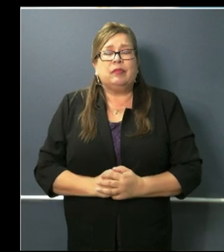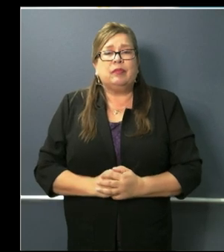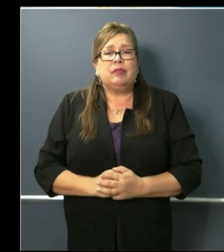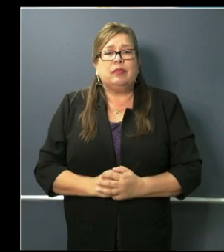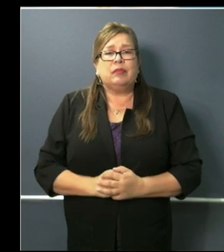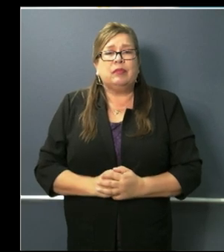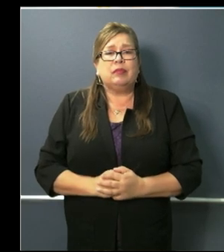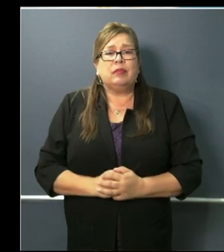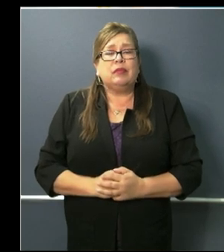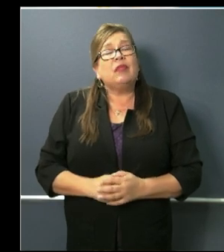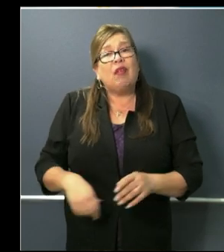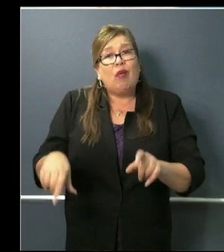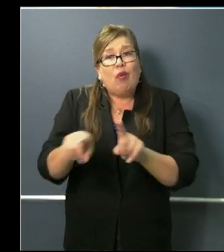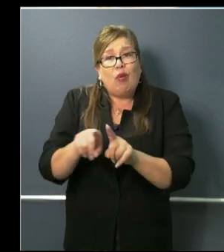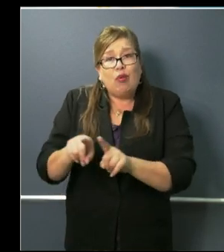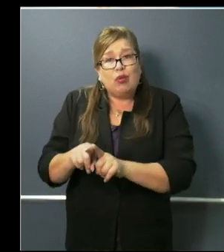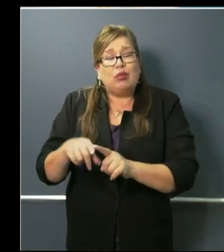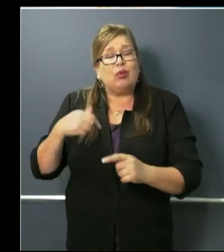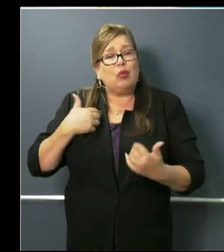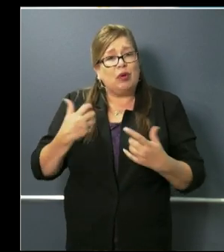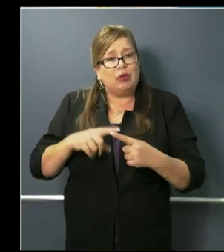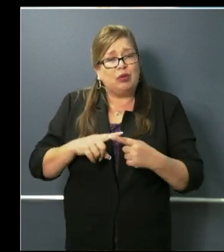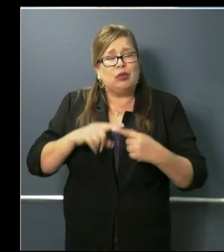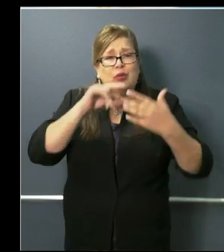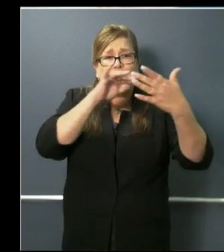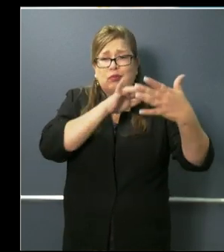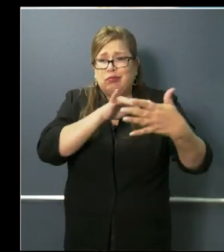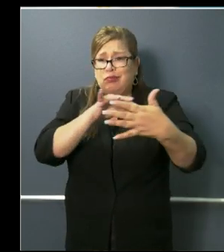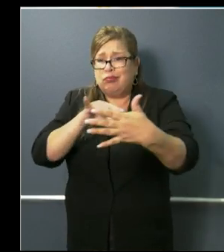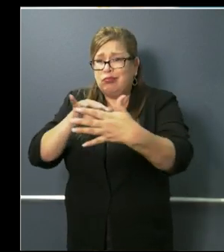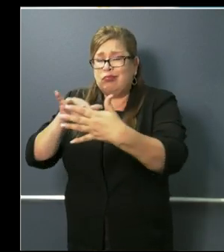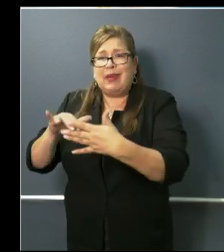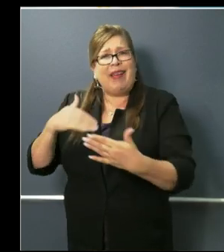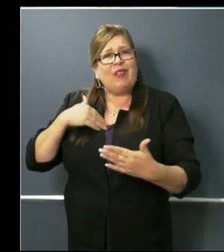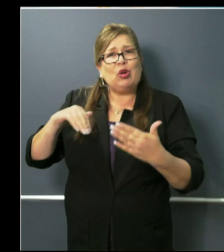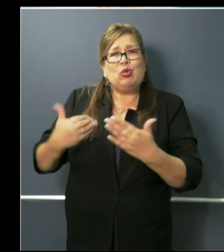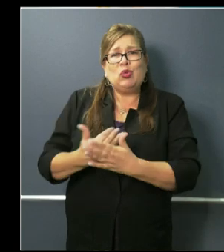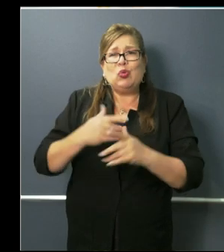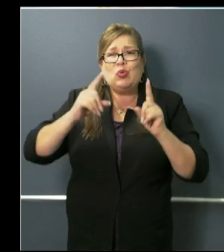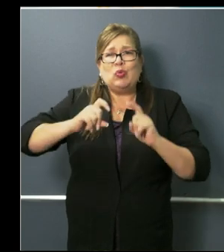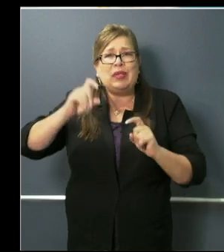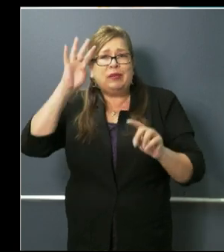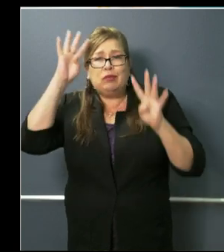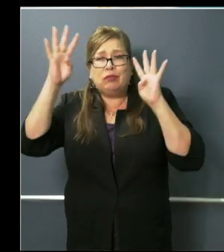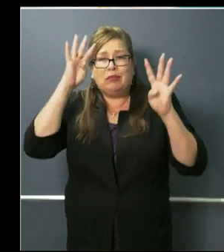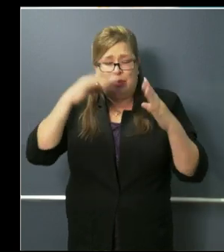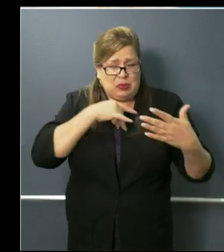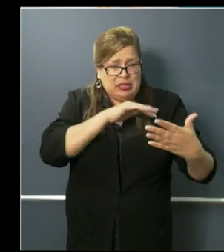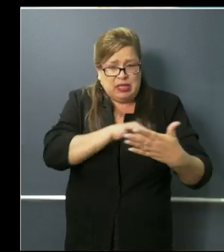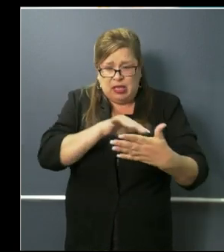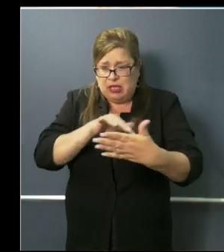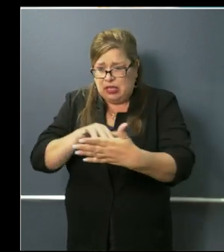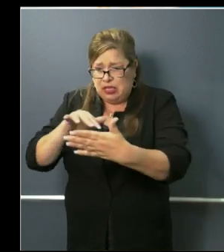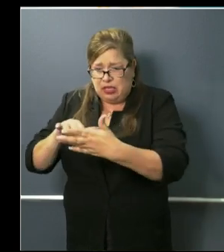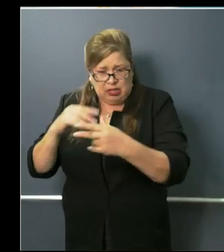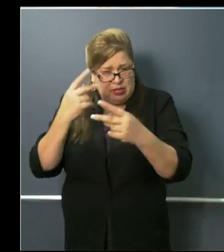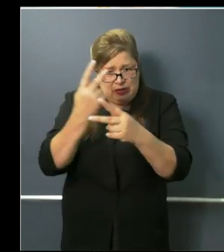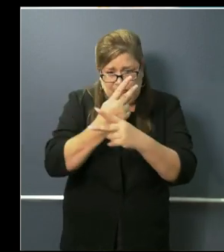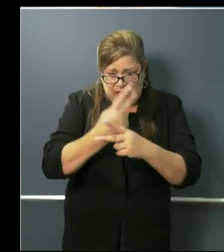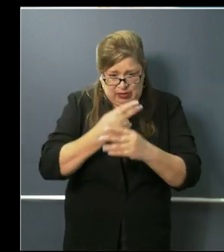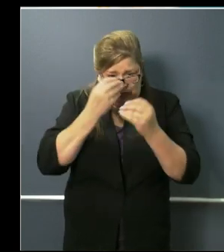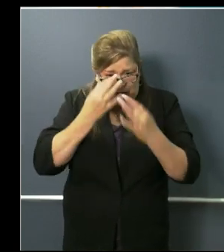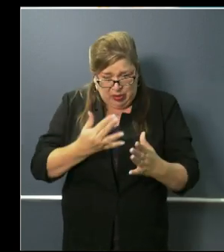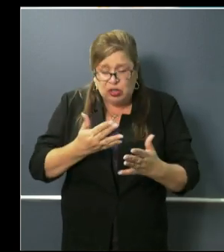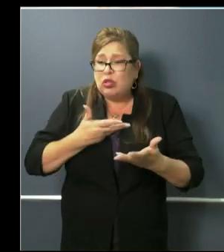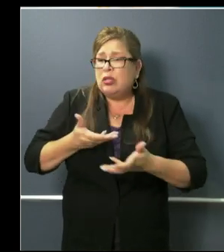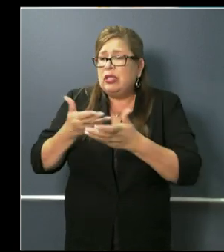environment and scan and understand all the possible new tests that are coming out, gather the information on them, and let the experts